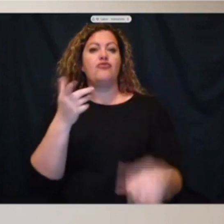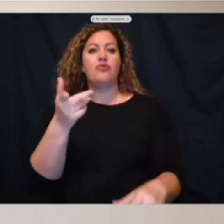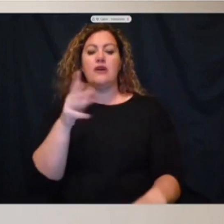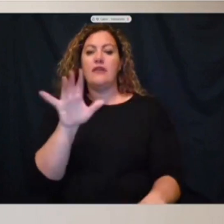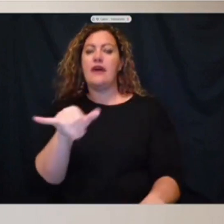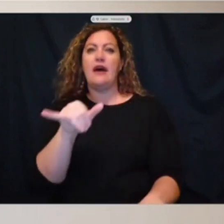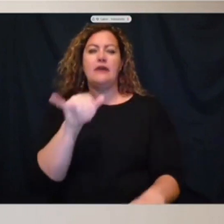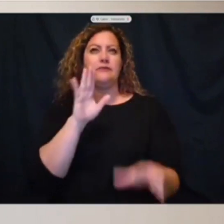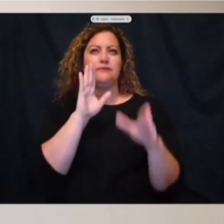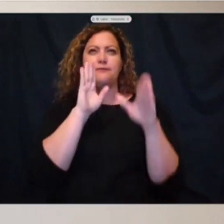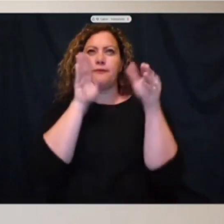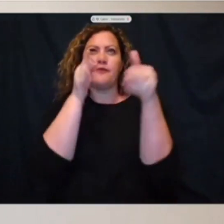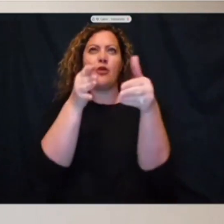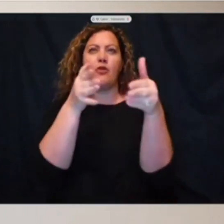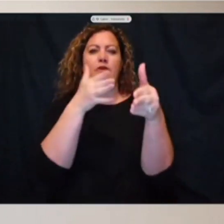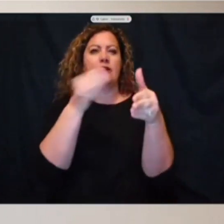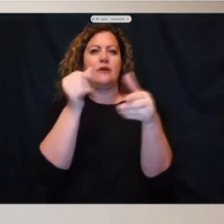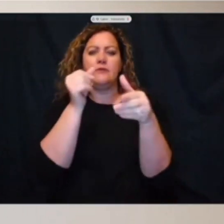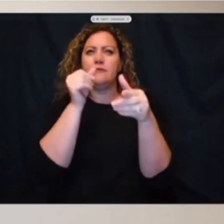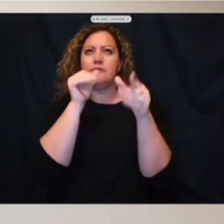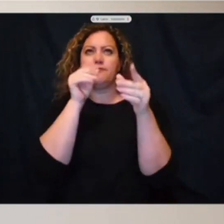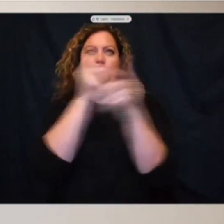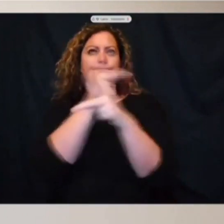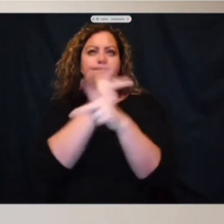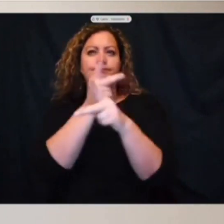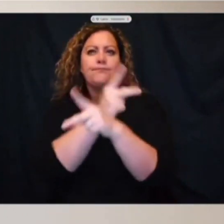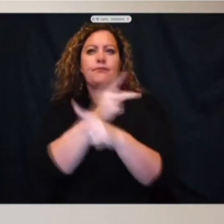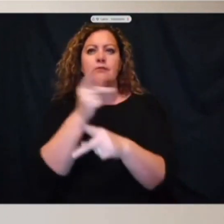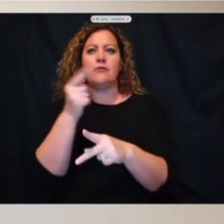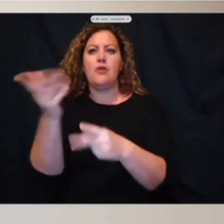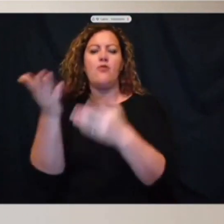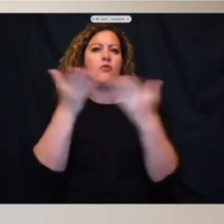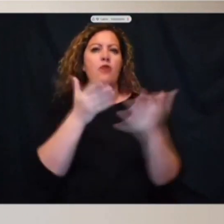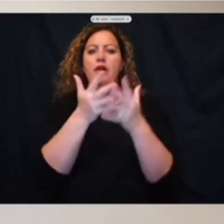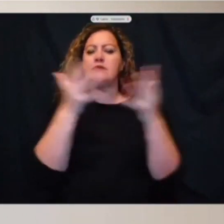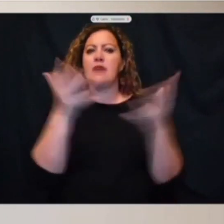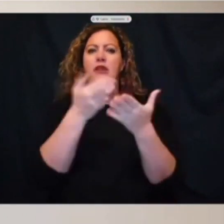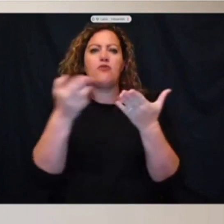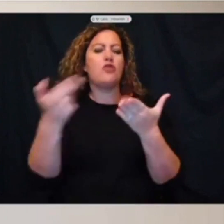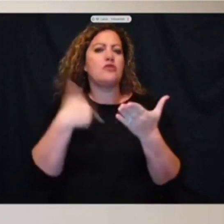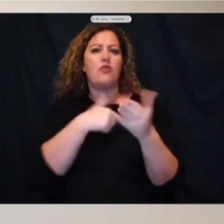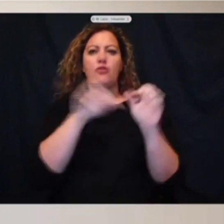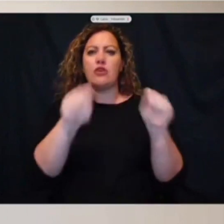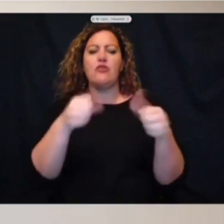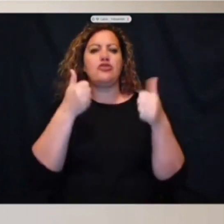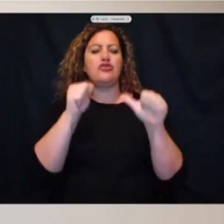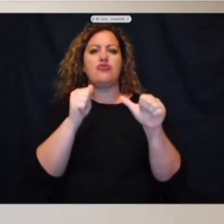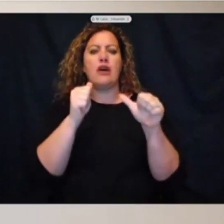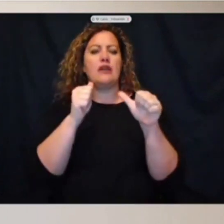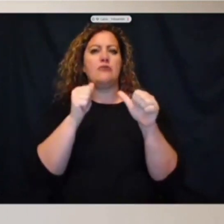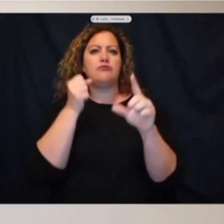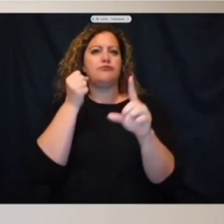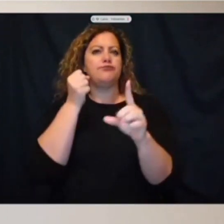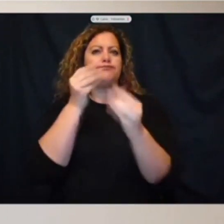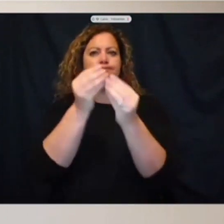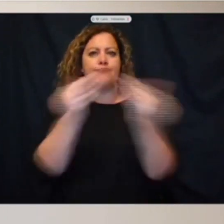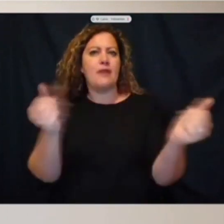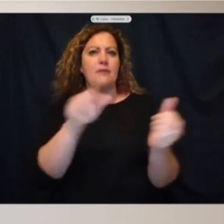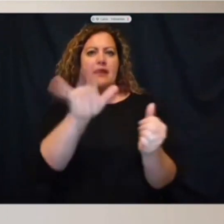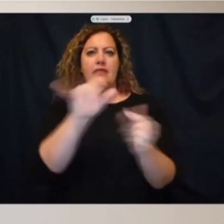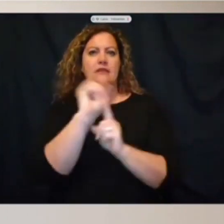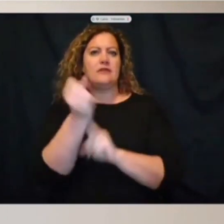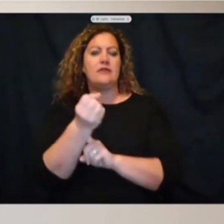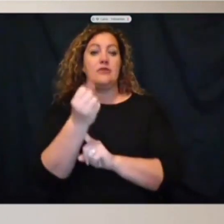and we brought as many resources we possibly could to try and impact the situation. We had over 50